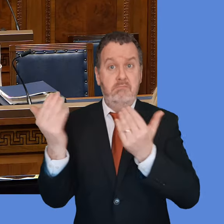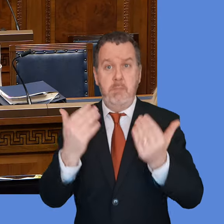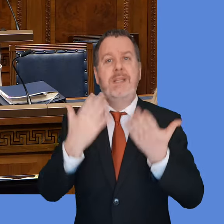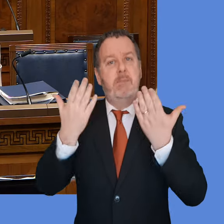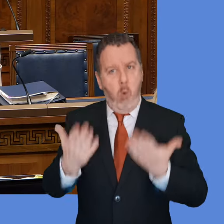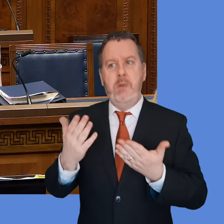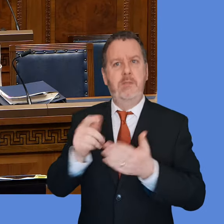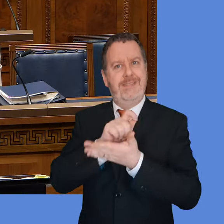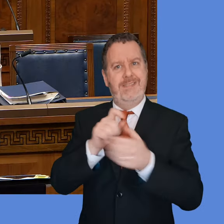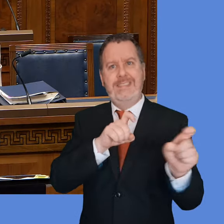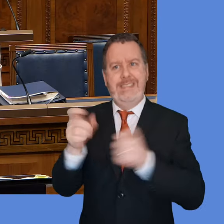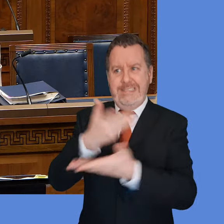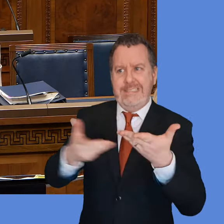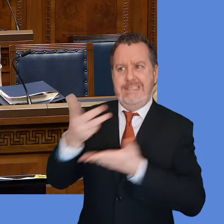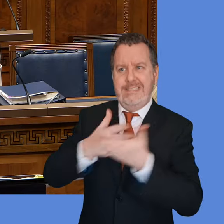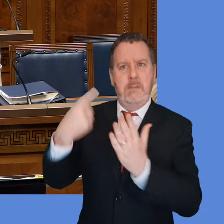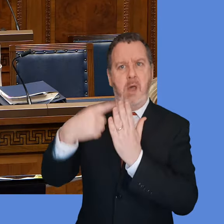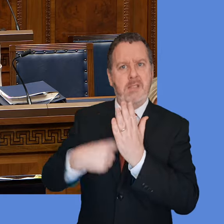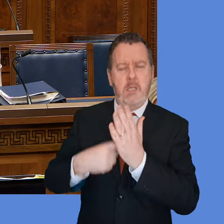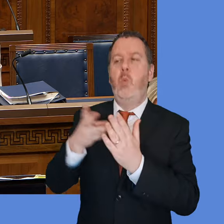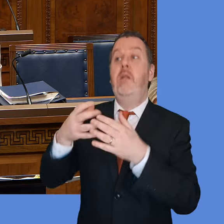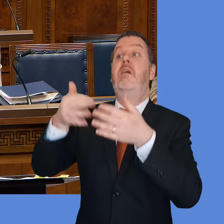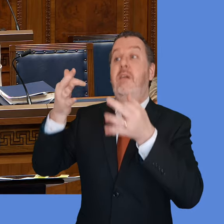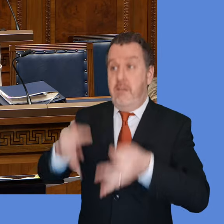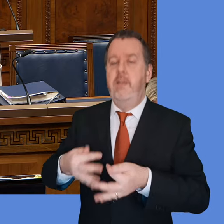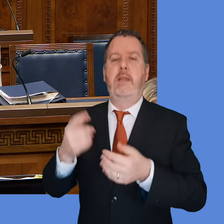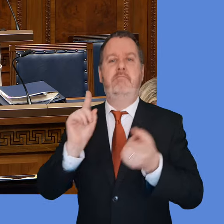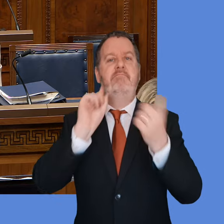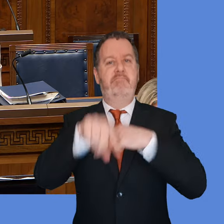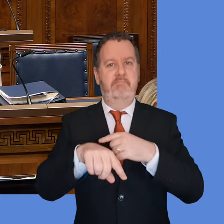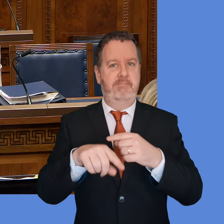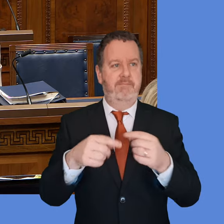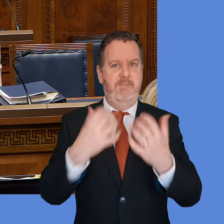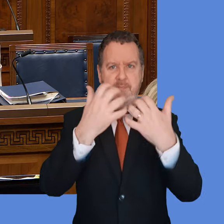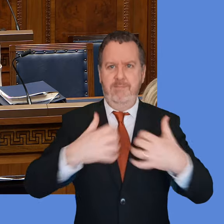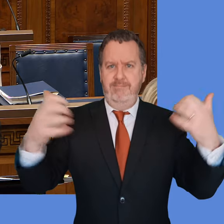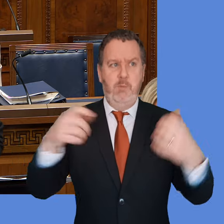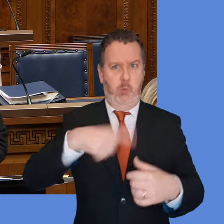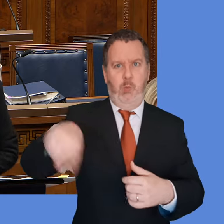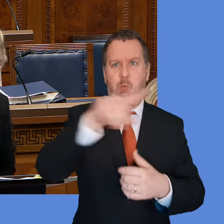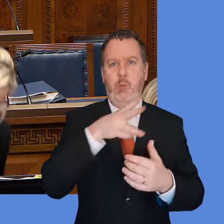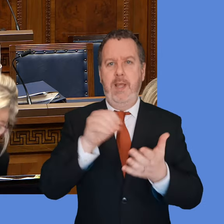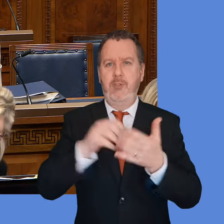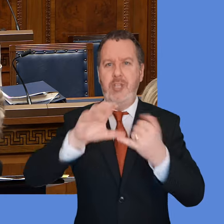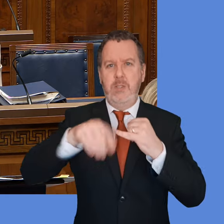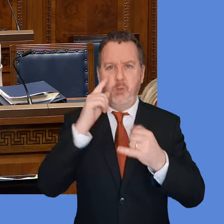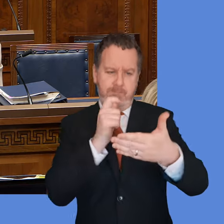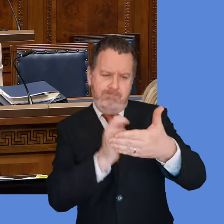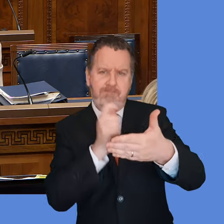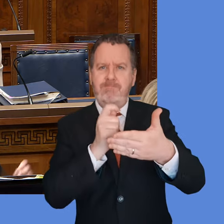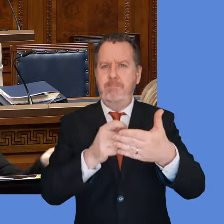under policy development, but again, we'll have an opportunity to come back and talk, and the House here itself will have a chance to scrutinise what's being proposed. The Minister.